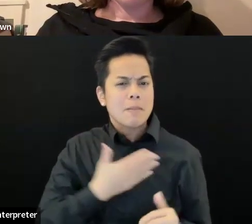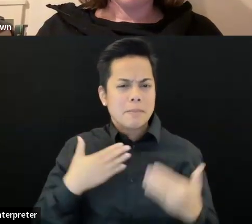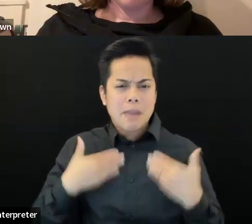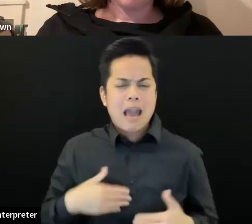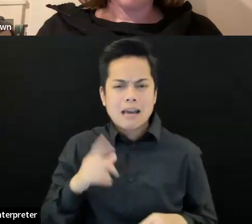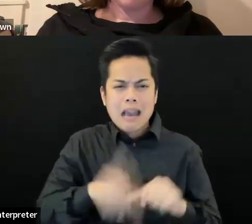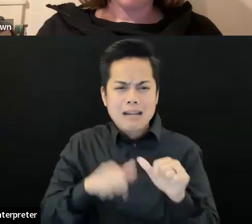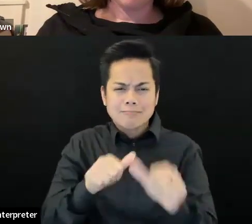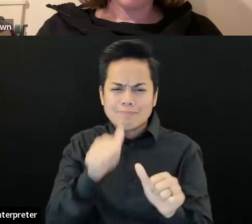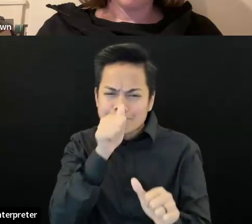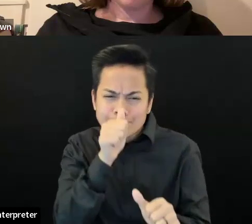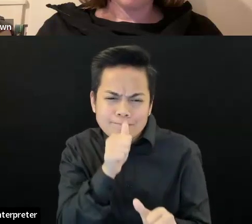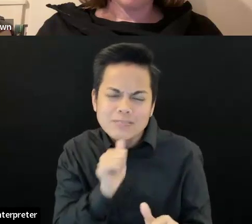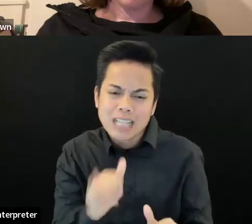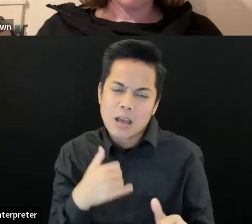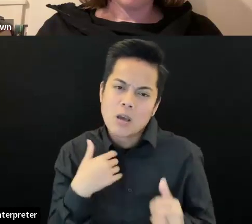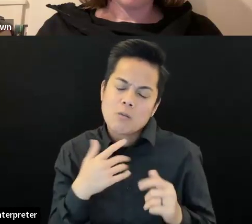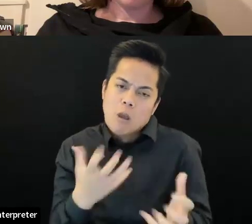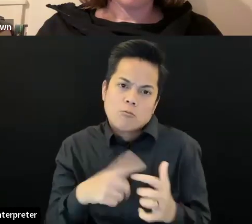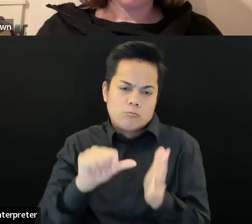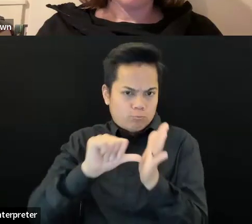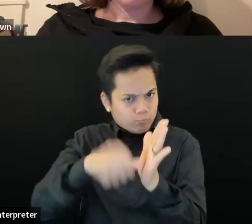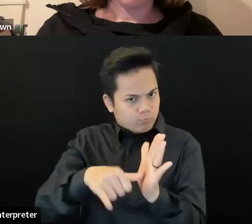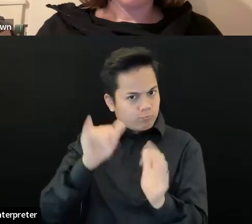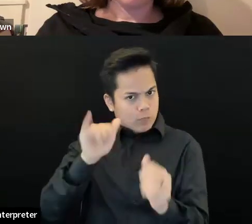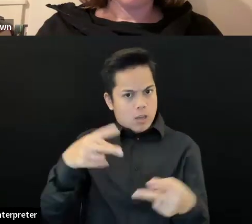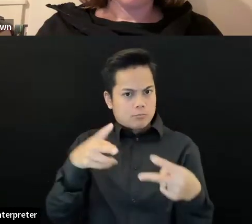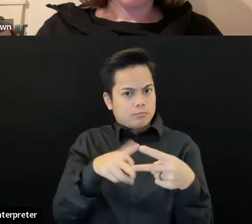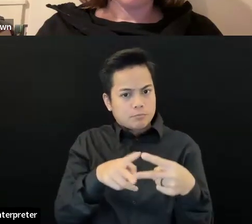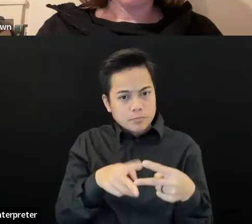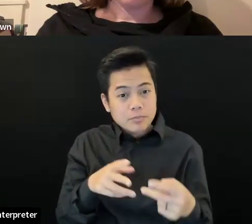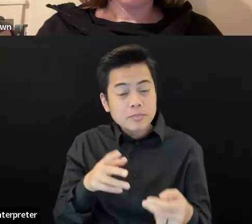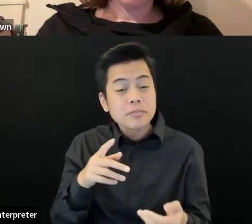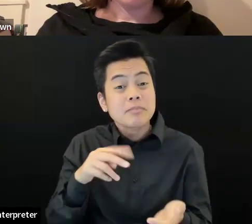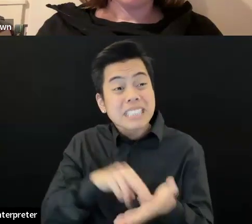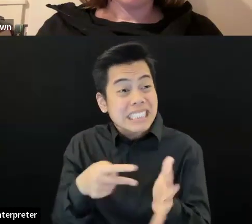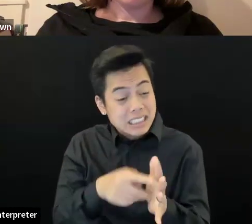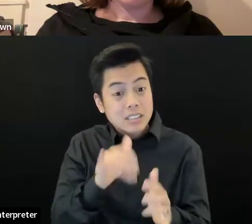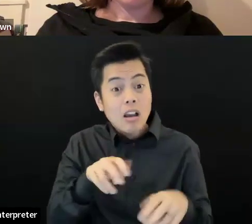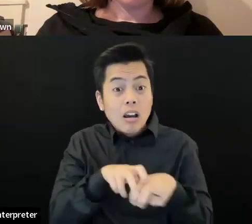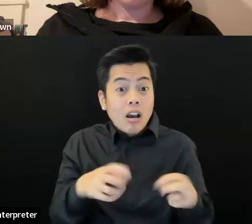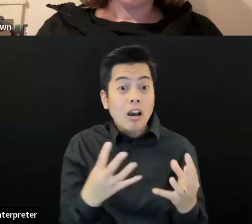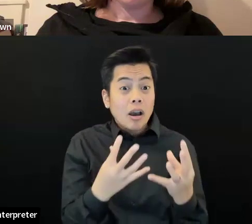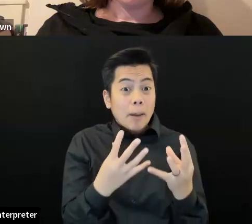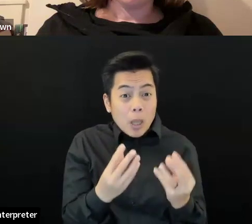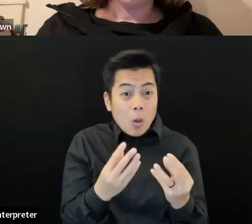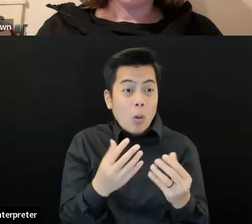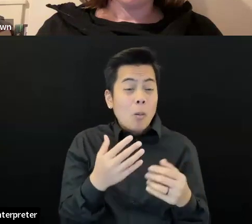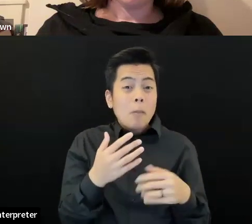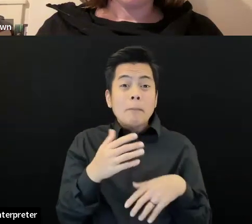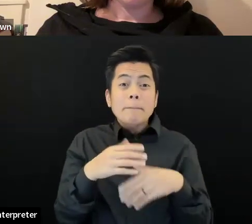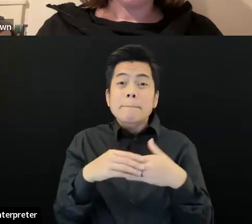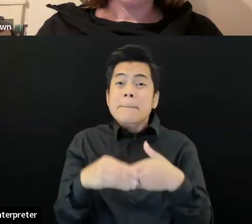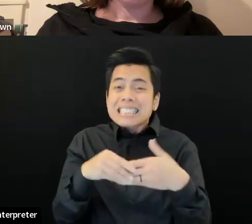ways to do it, you know, even if it means putting plastic over the, over the pillows or whatever, you know, but just soft, you know, something soft.